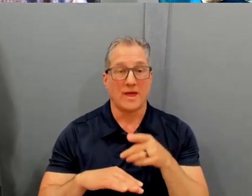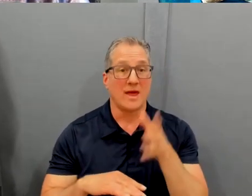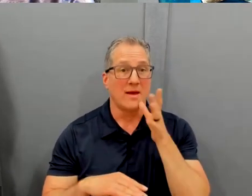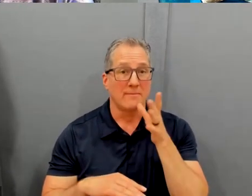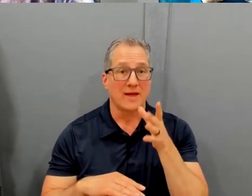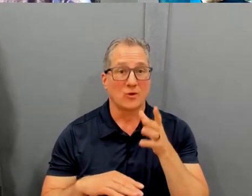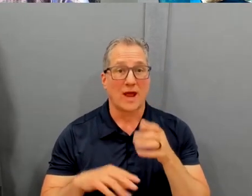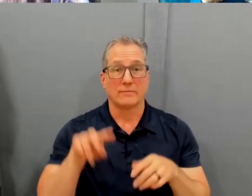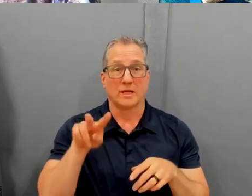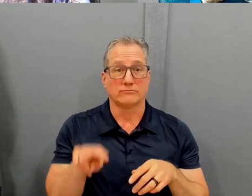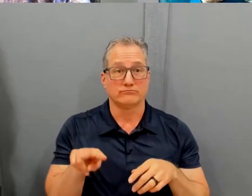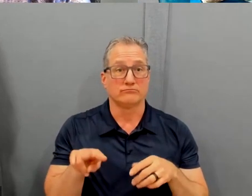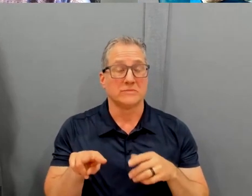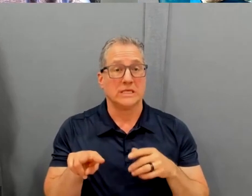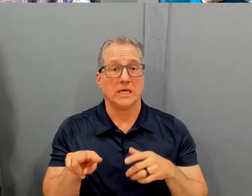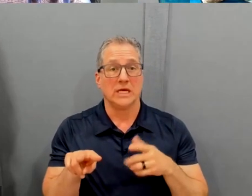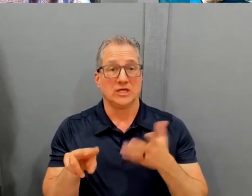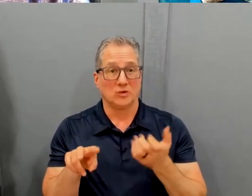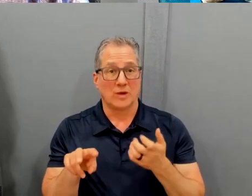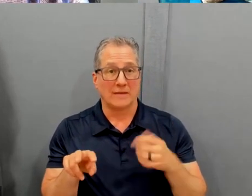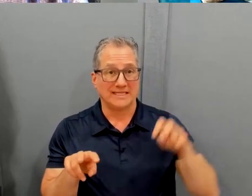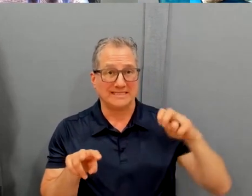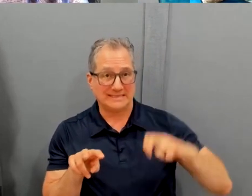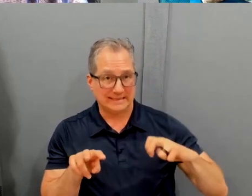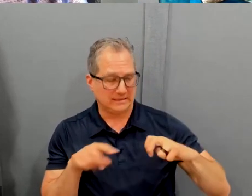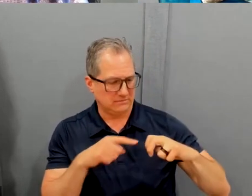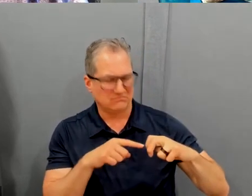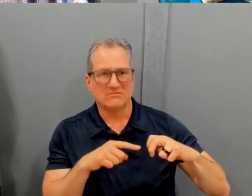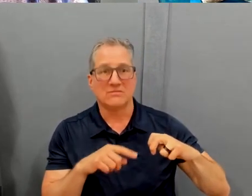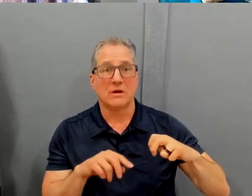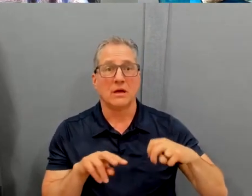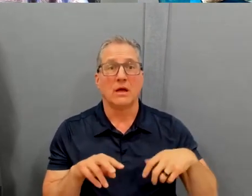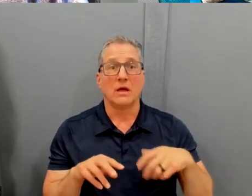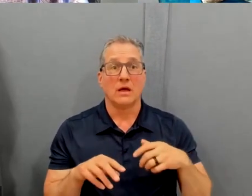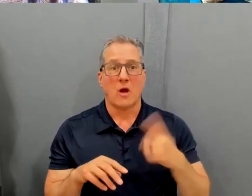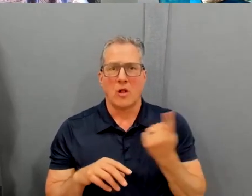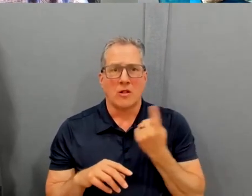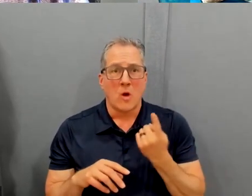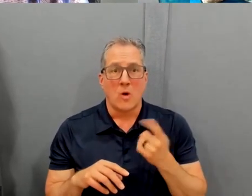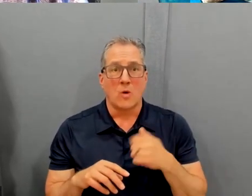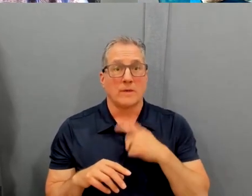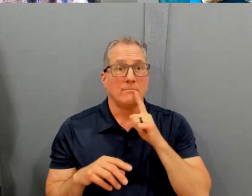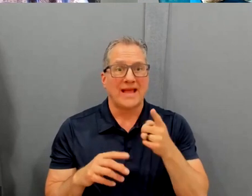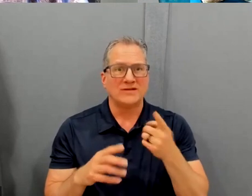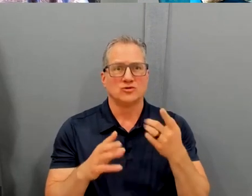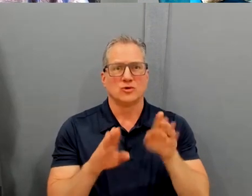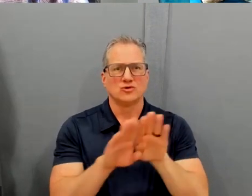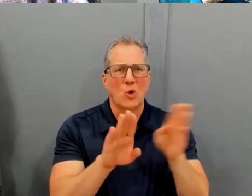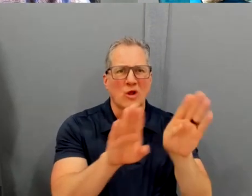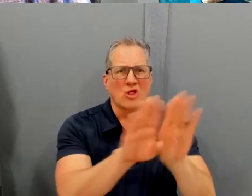down next to her, to her hospice bed by myself. She wouldn't let anybody in the room. I had to make sure the door was closed.